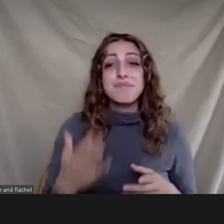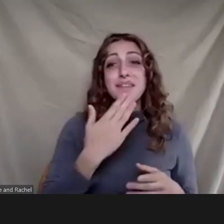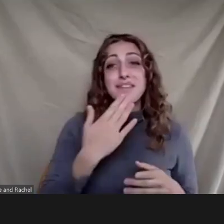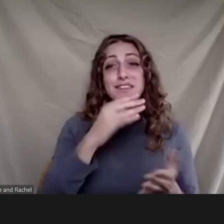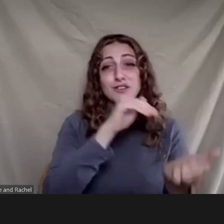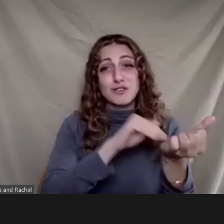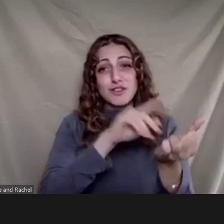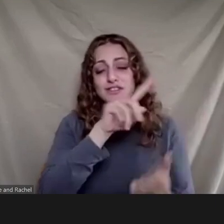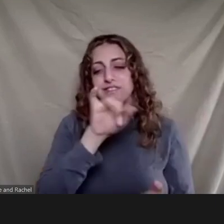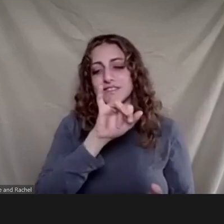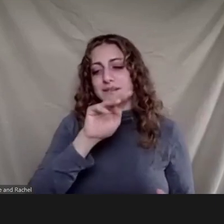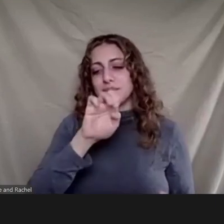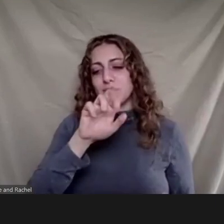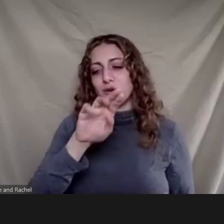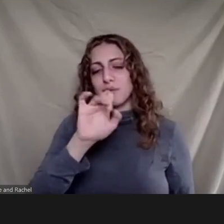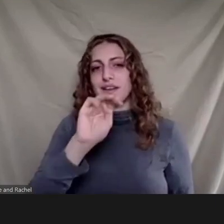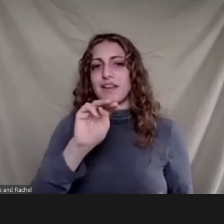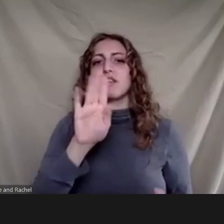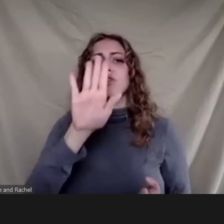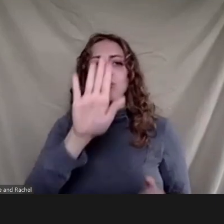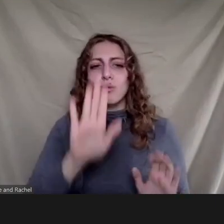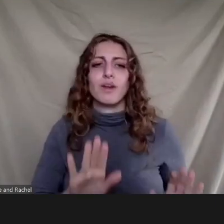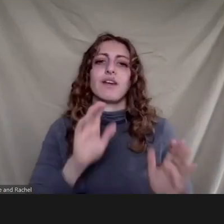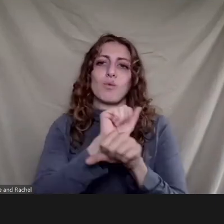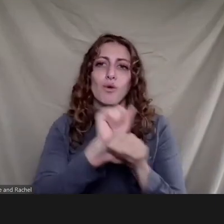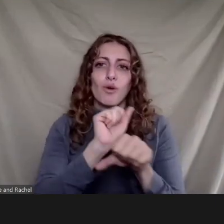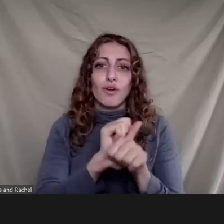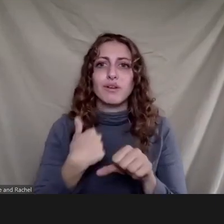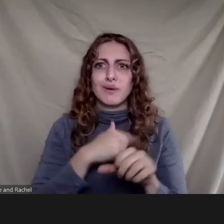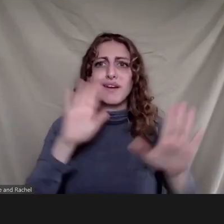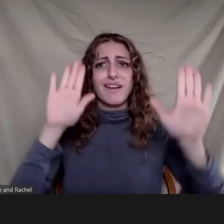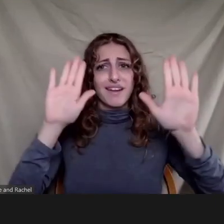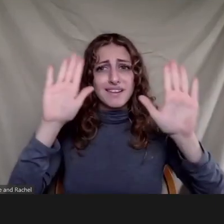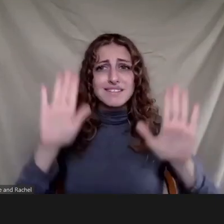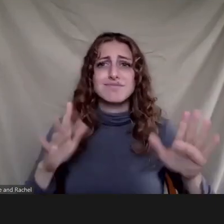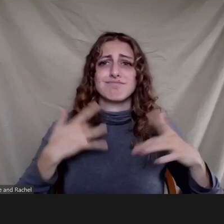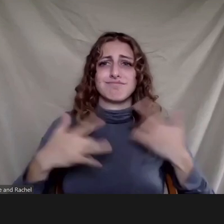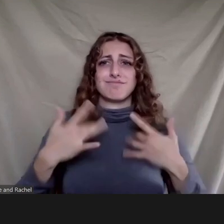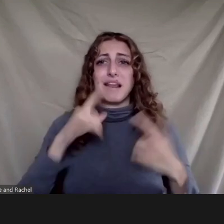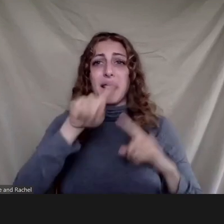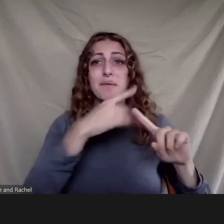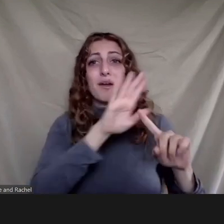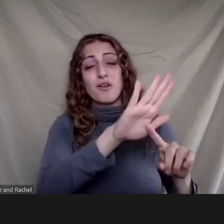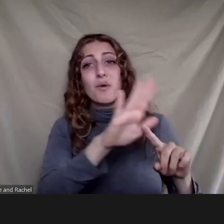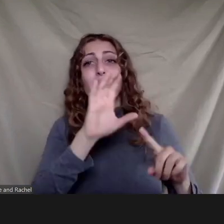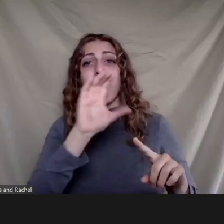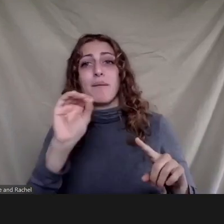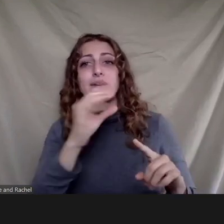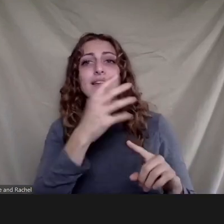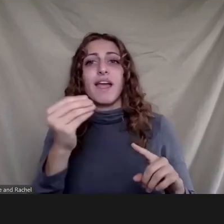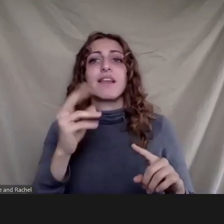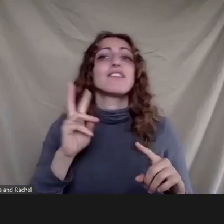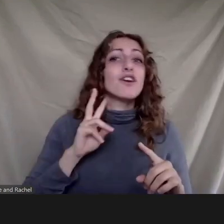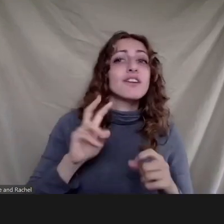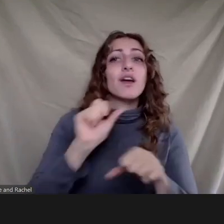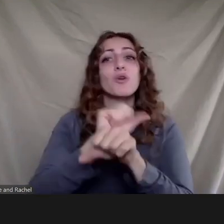presentation and all your great work uh really exciting about the company making vodka but also all of your work in green chemistry